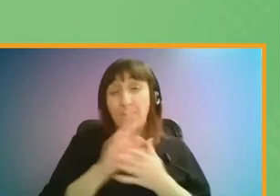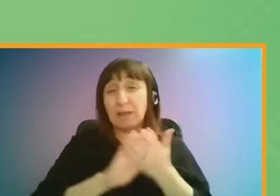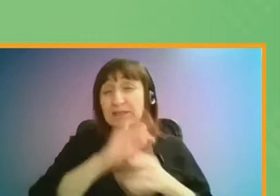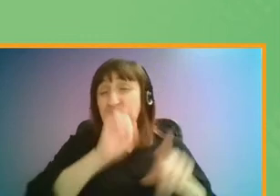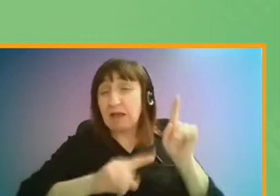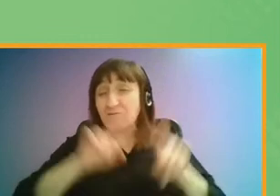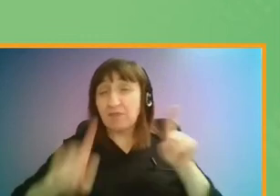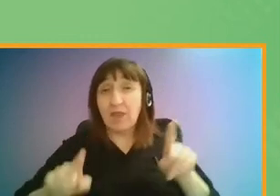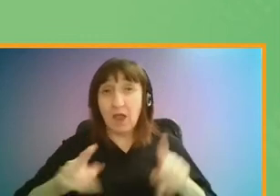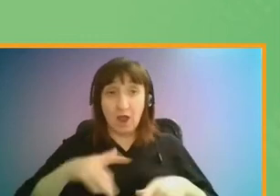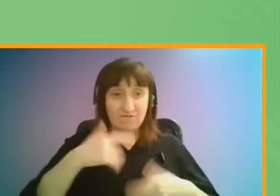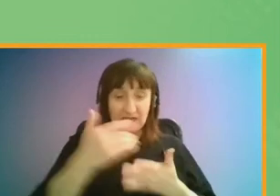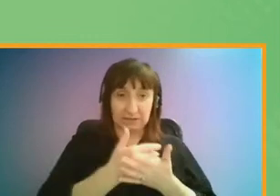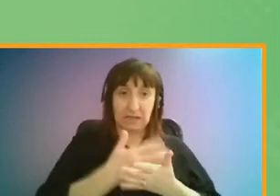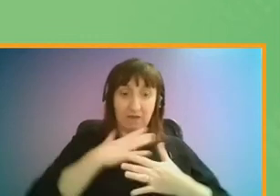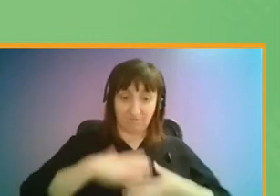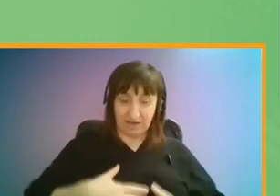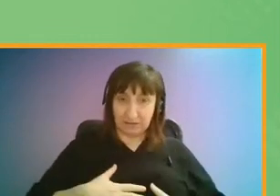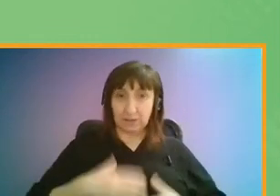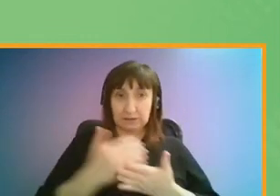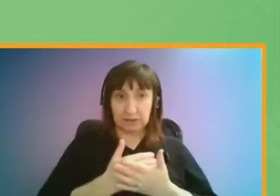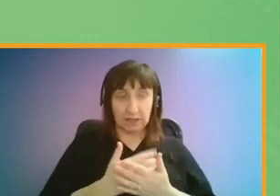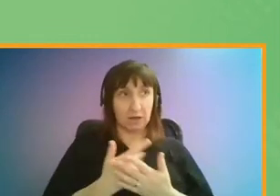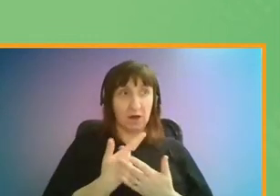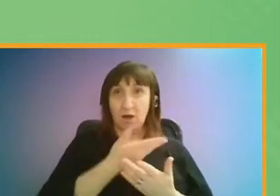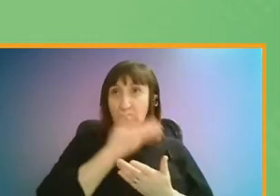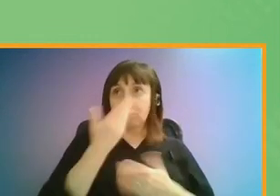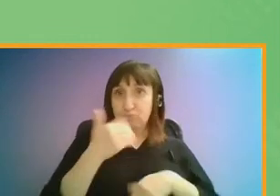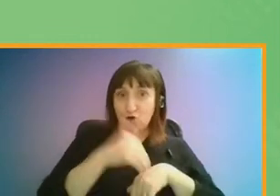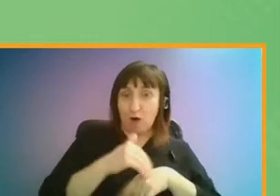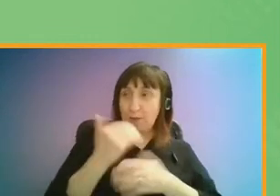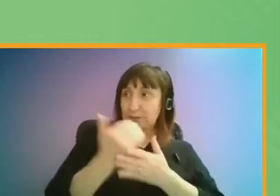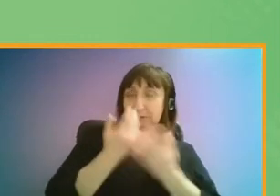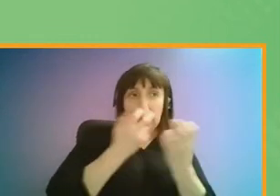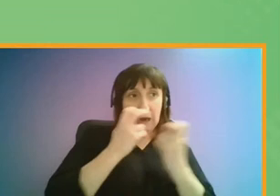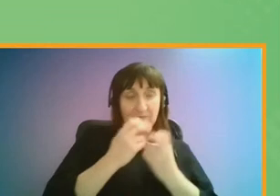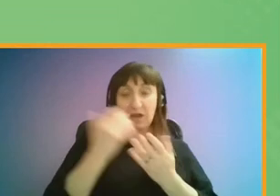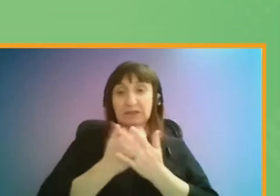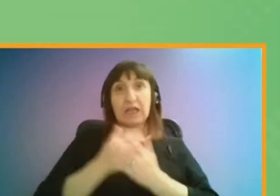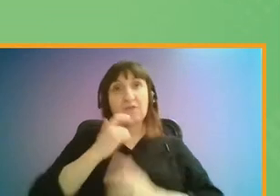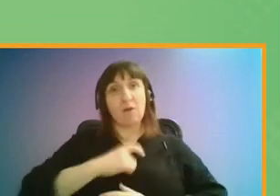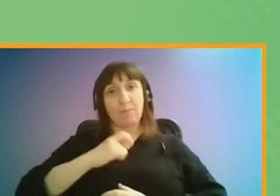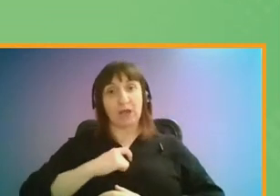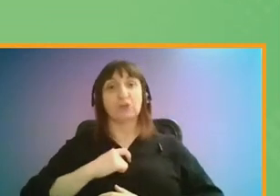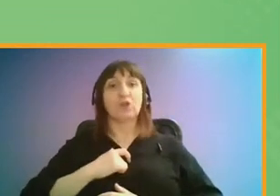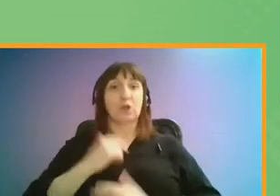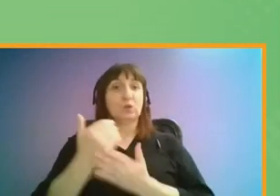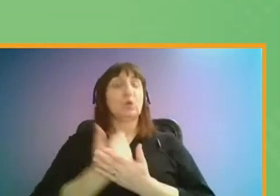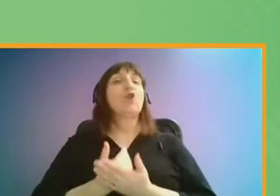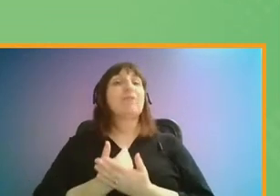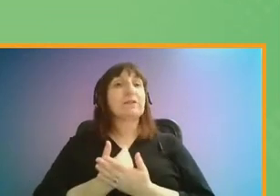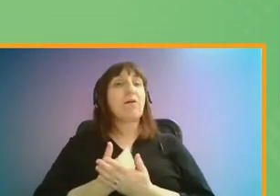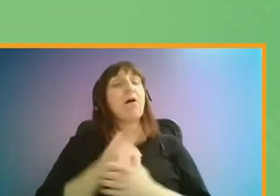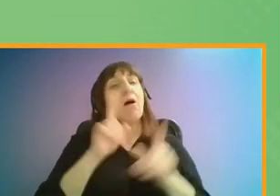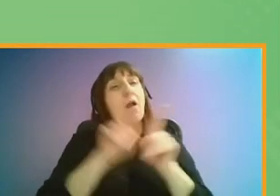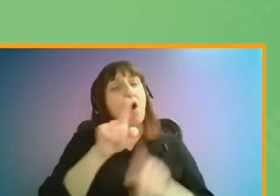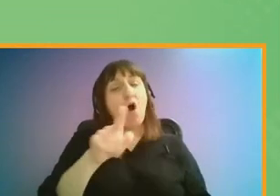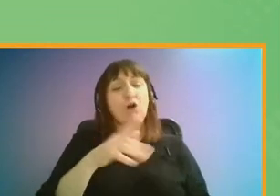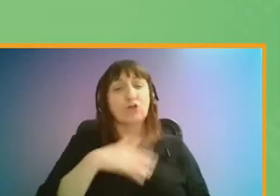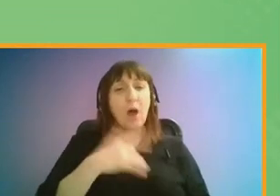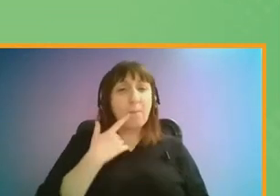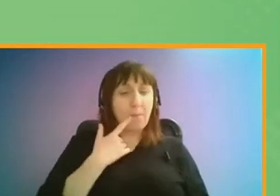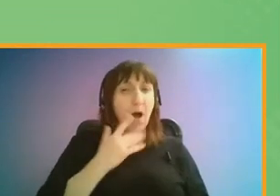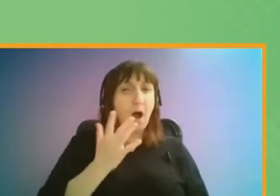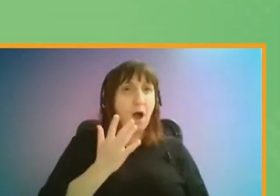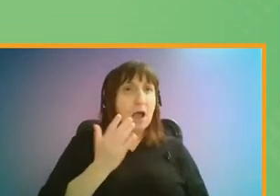There is feeling safe in the physical sense, such as safe from crime, and safety in your own personal security. It is also about operational